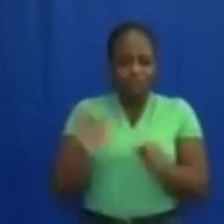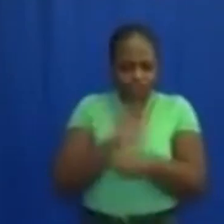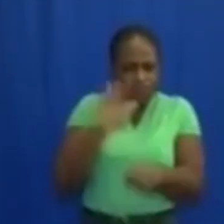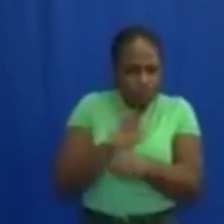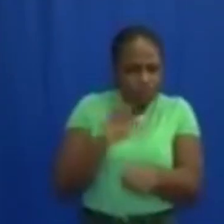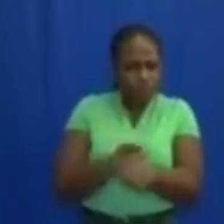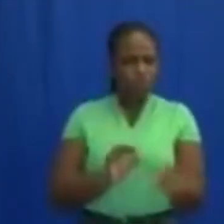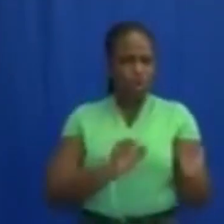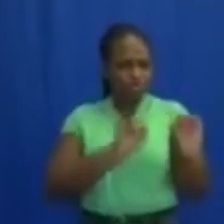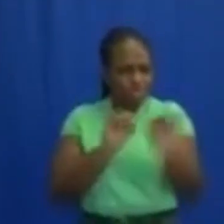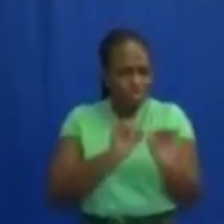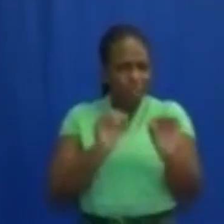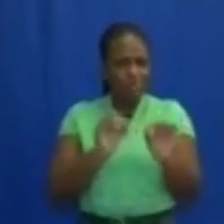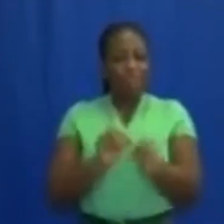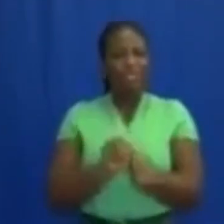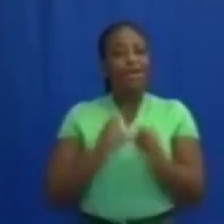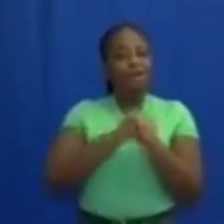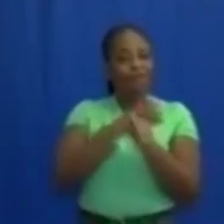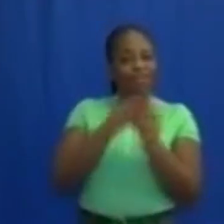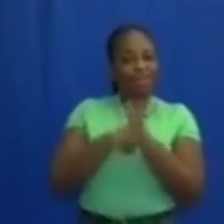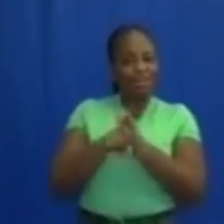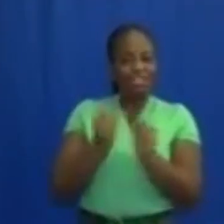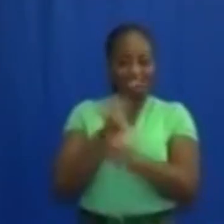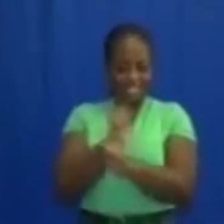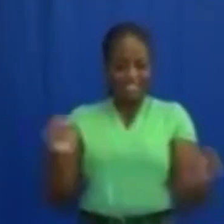of the COVID-19 safety protocols.